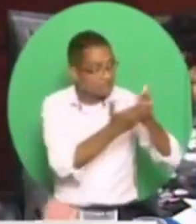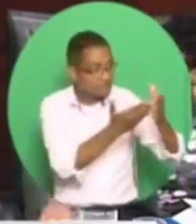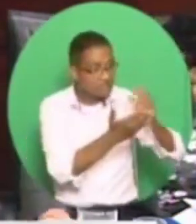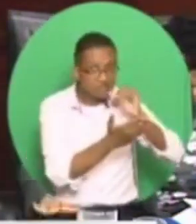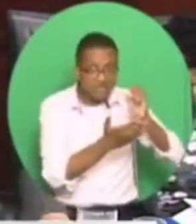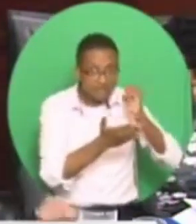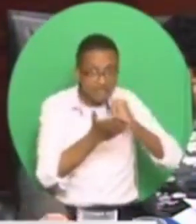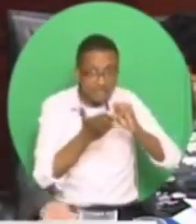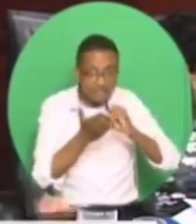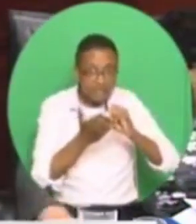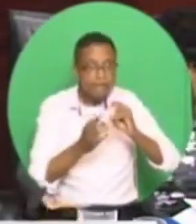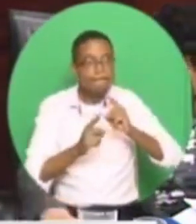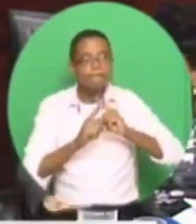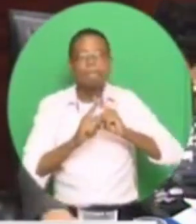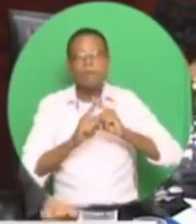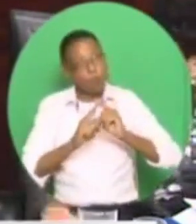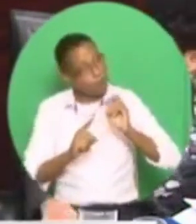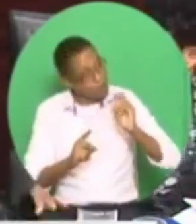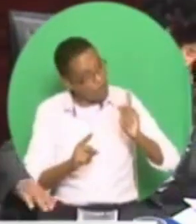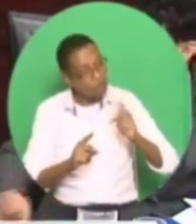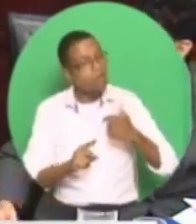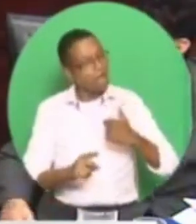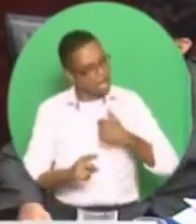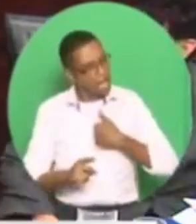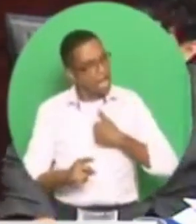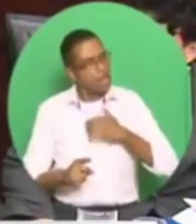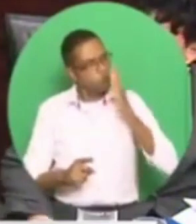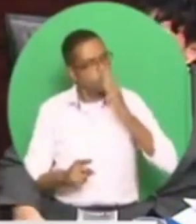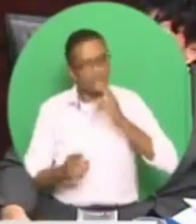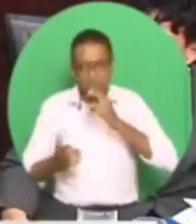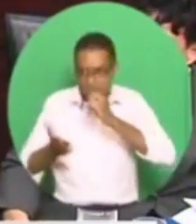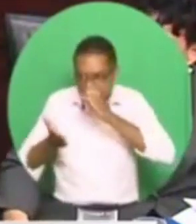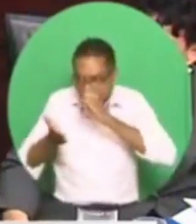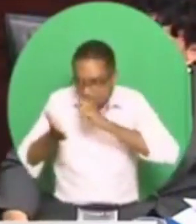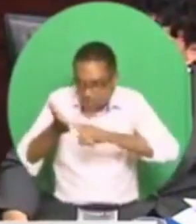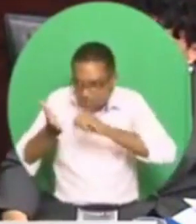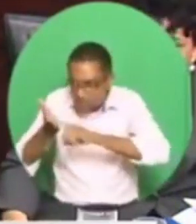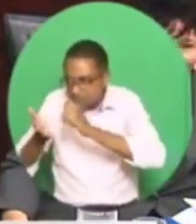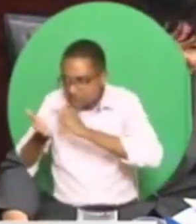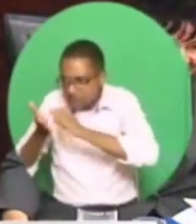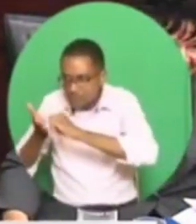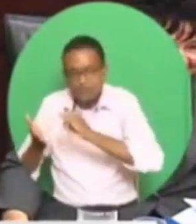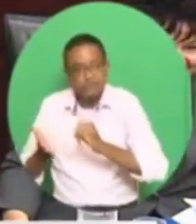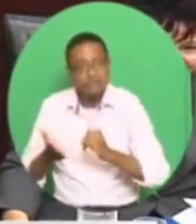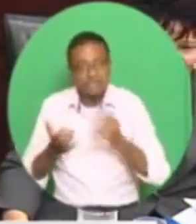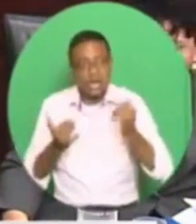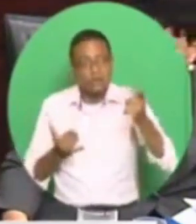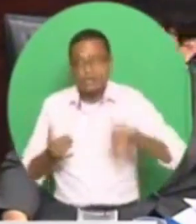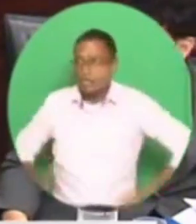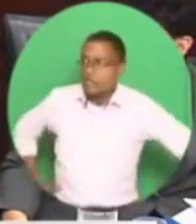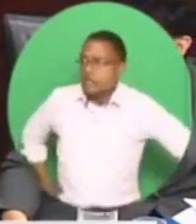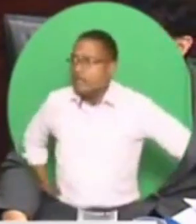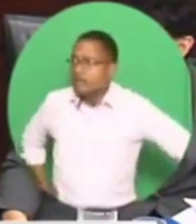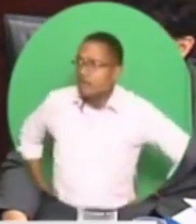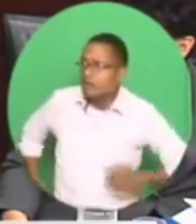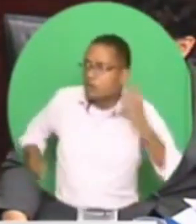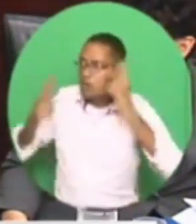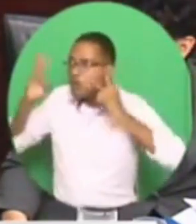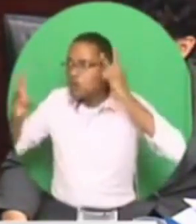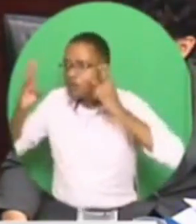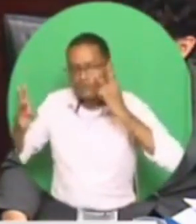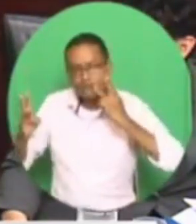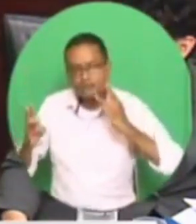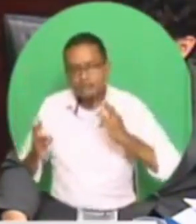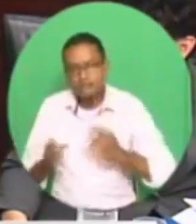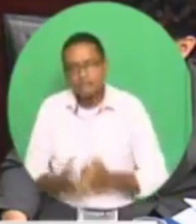Madam Speaker, all I can... Madam Speaker, I know my colleagues are now on the edge of their seats. And I assure you, I